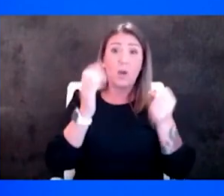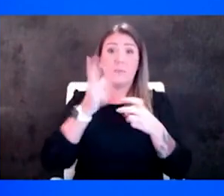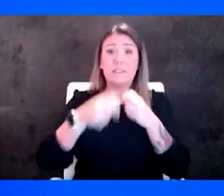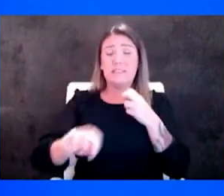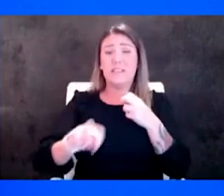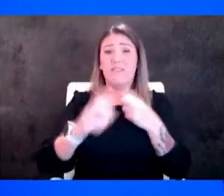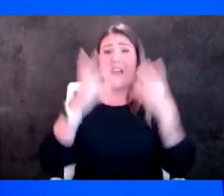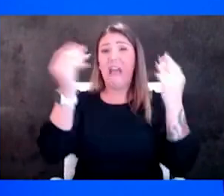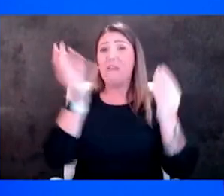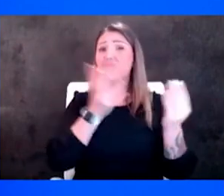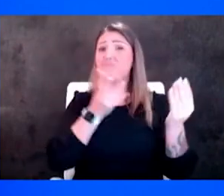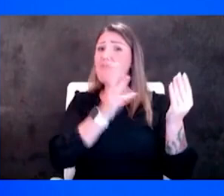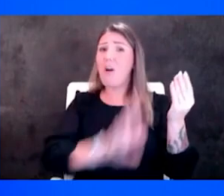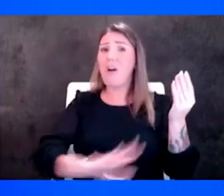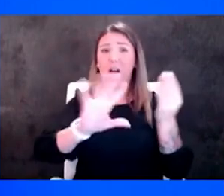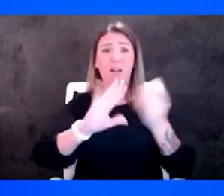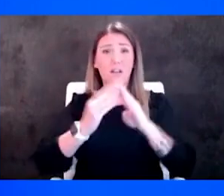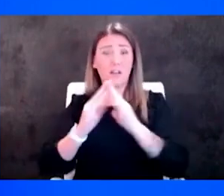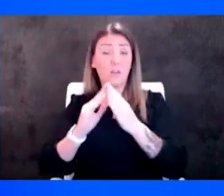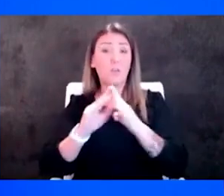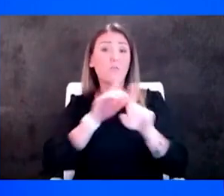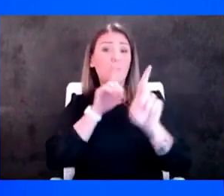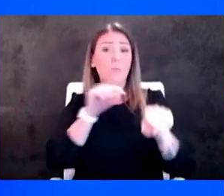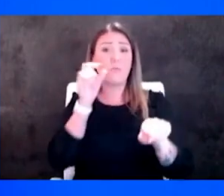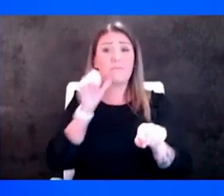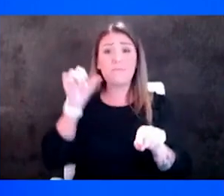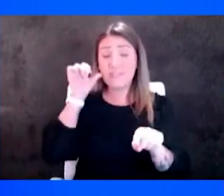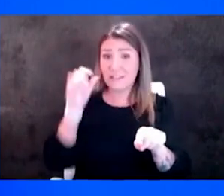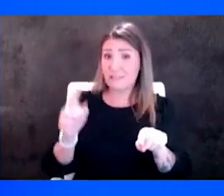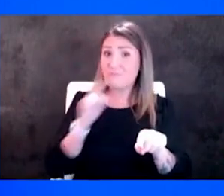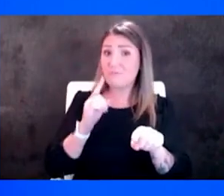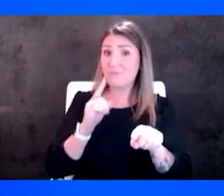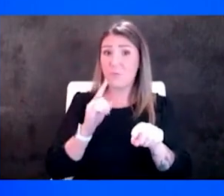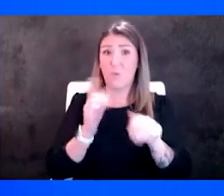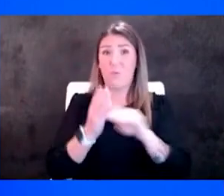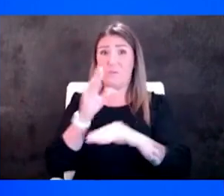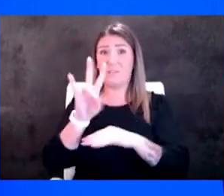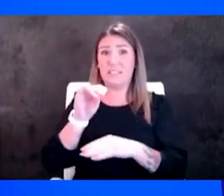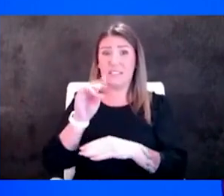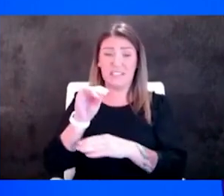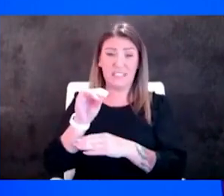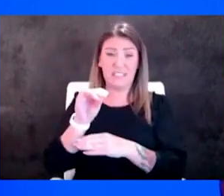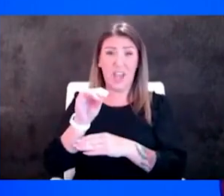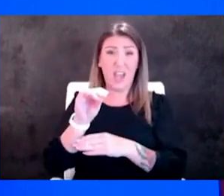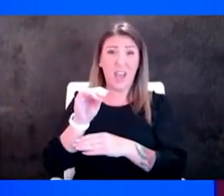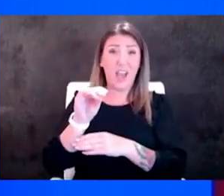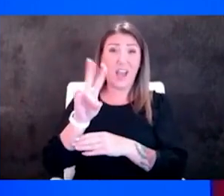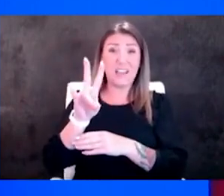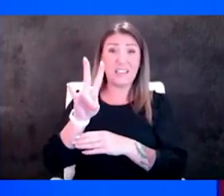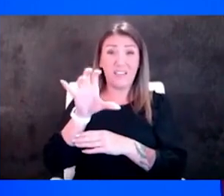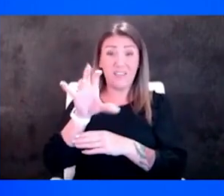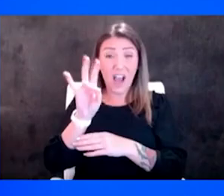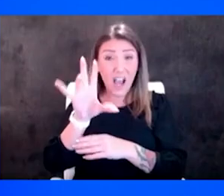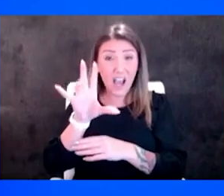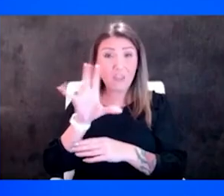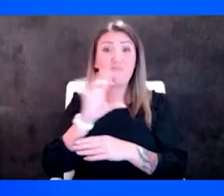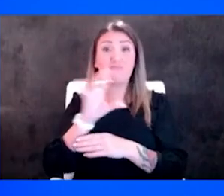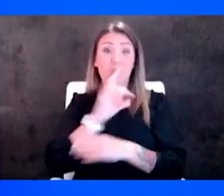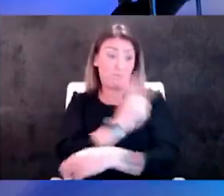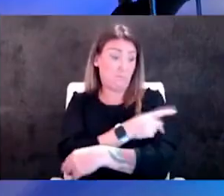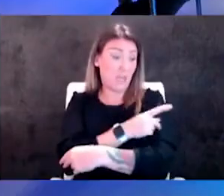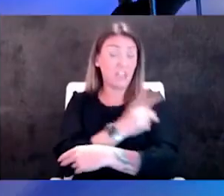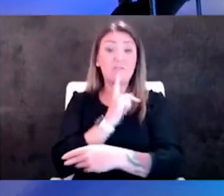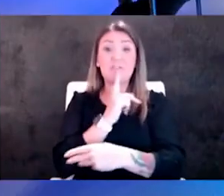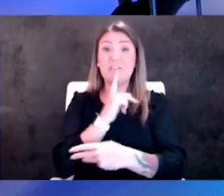they reported yesterday more than 700 patients hospitalized across the state of kansas the highest peak since july yeah